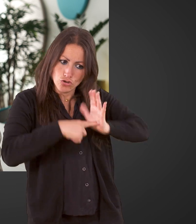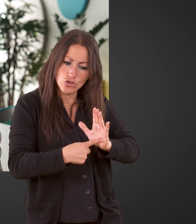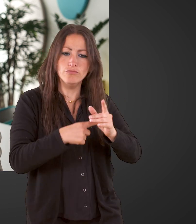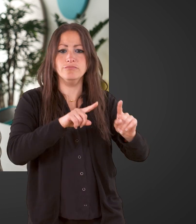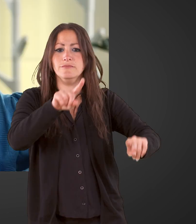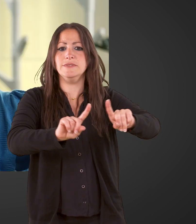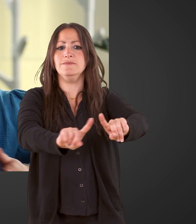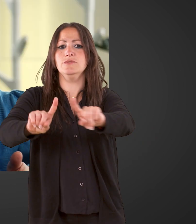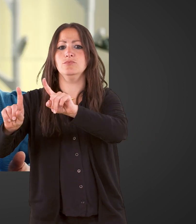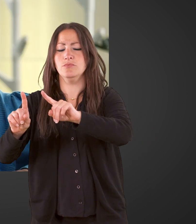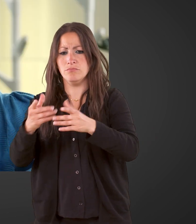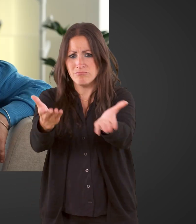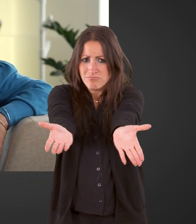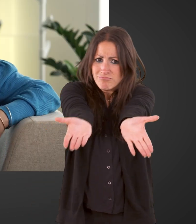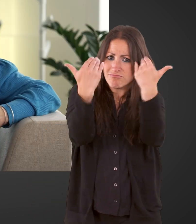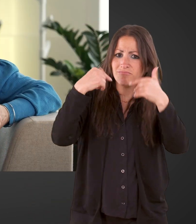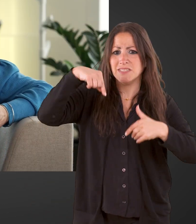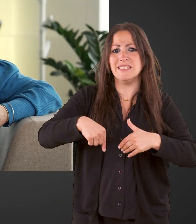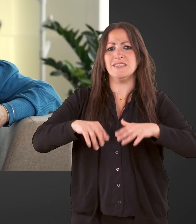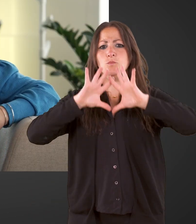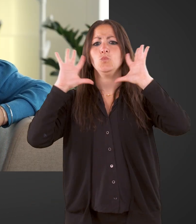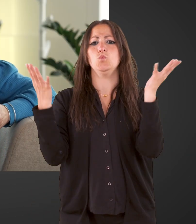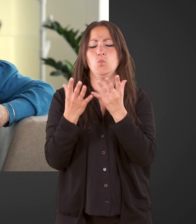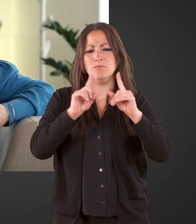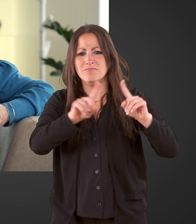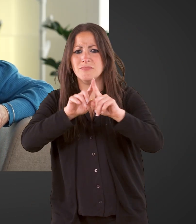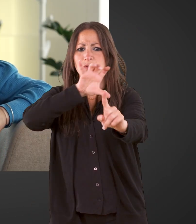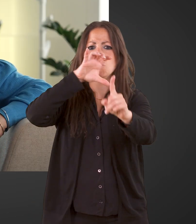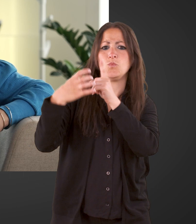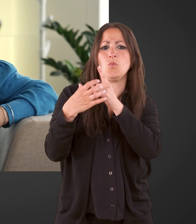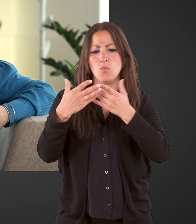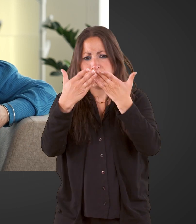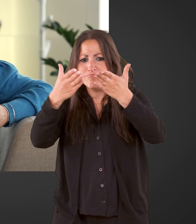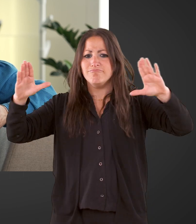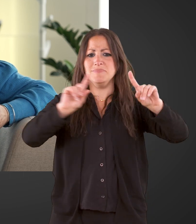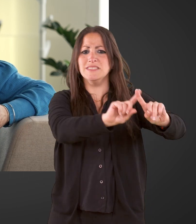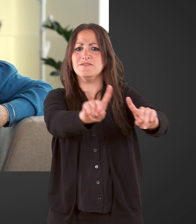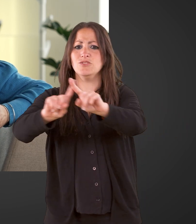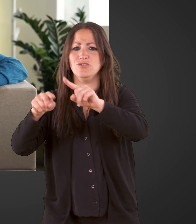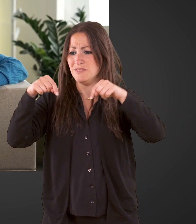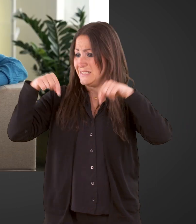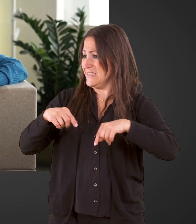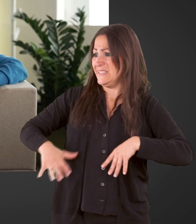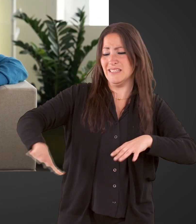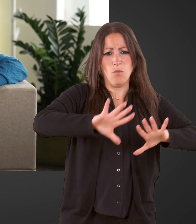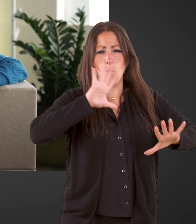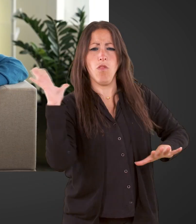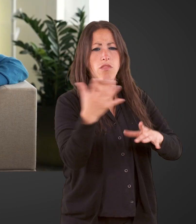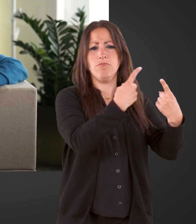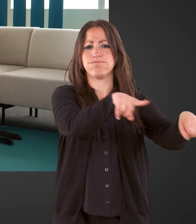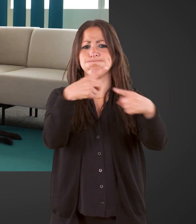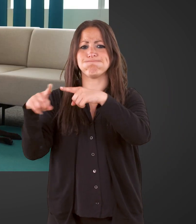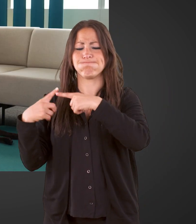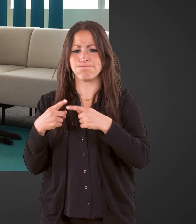starts. Postuler, c'est un environnement multiculturel, ouvert à la diversité. On est tous différents